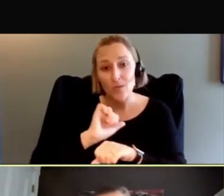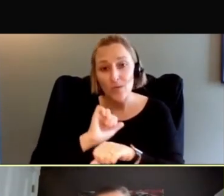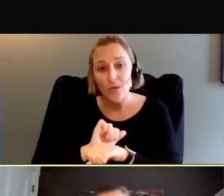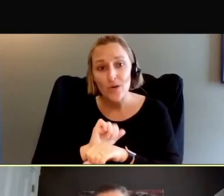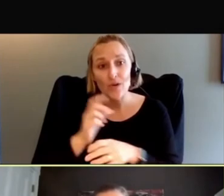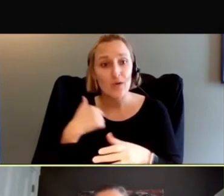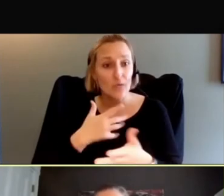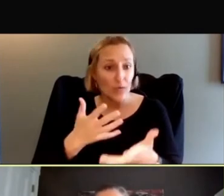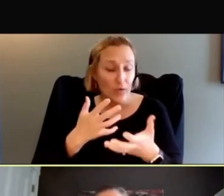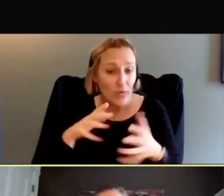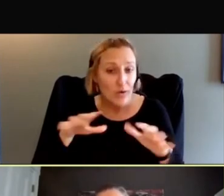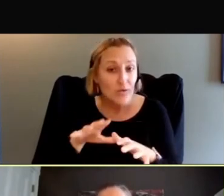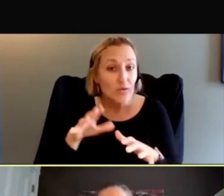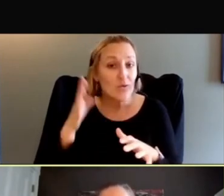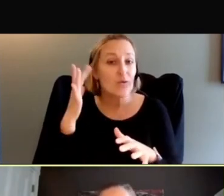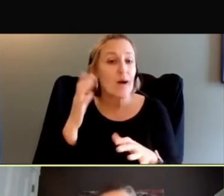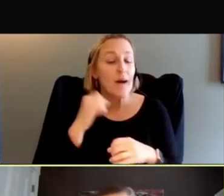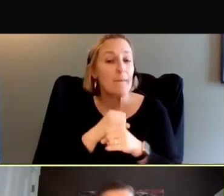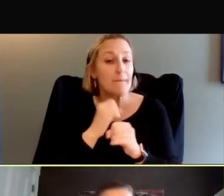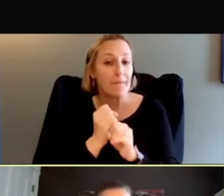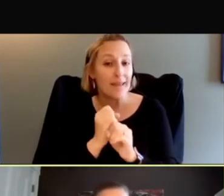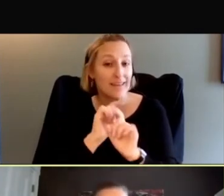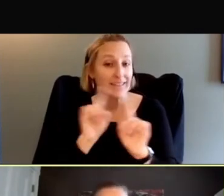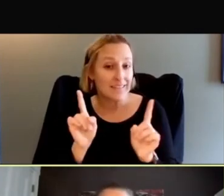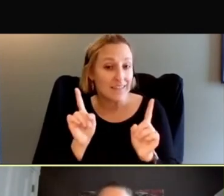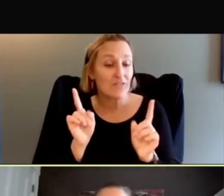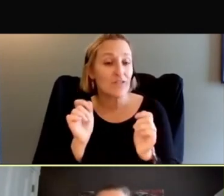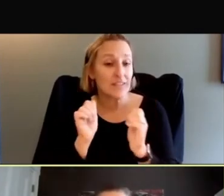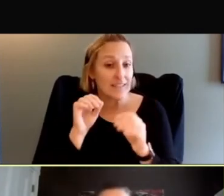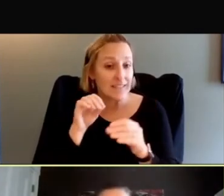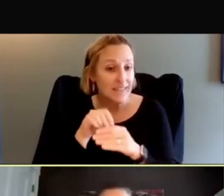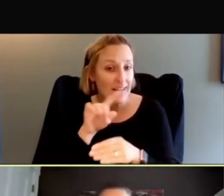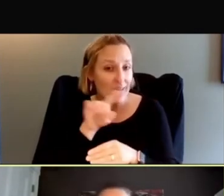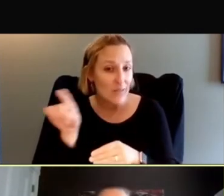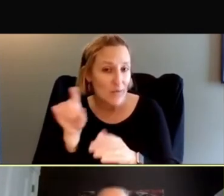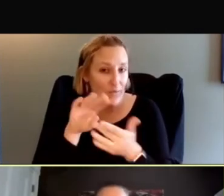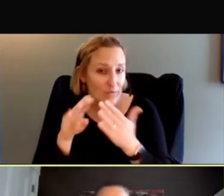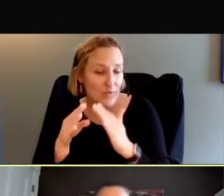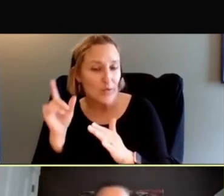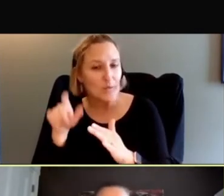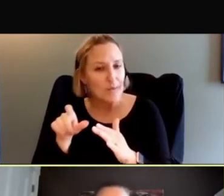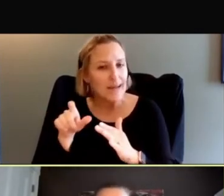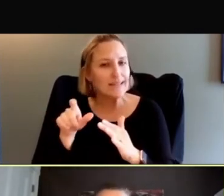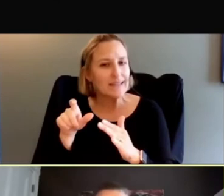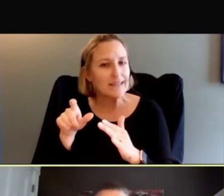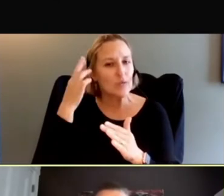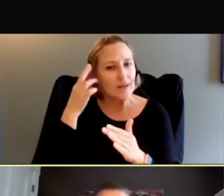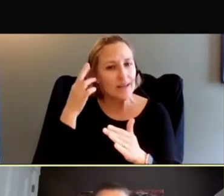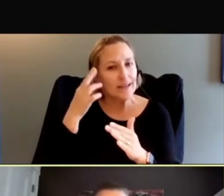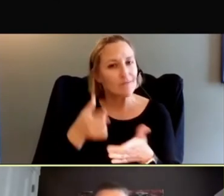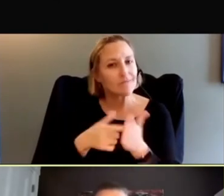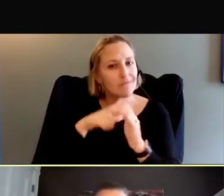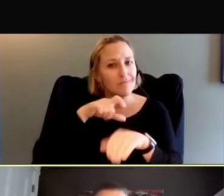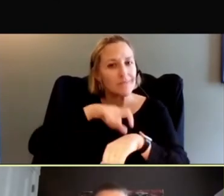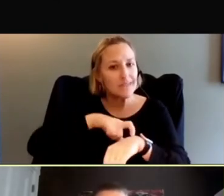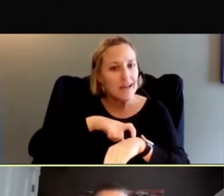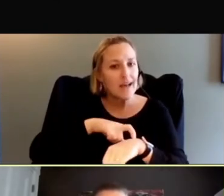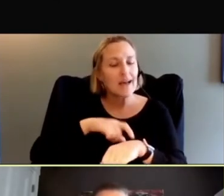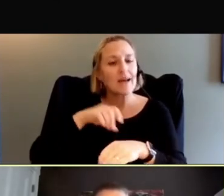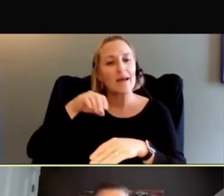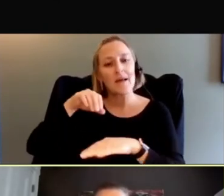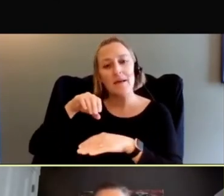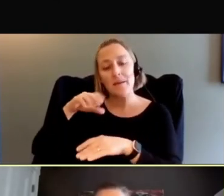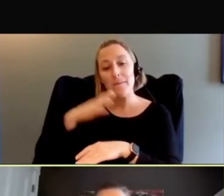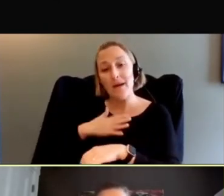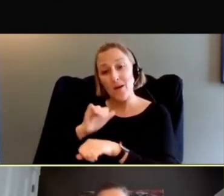make a difference in communities, we have to kind of see the long view. So, I, you know, in the work that I've been doing at the MRCT